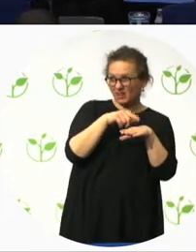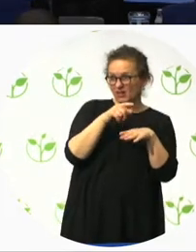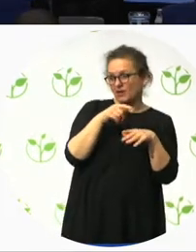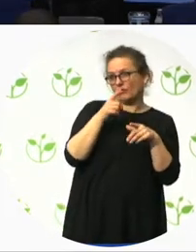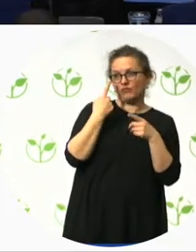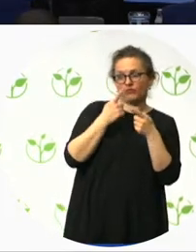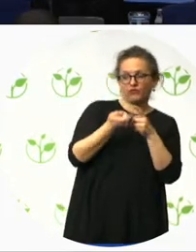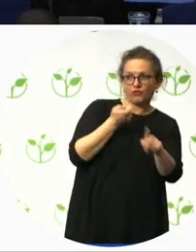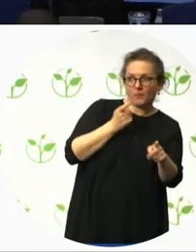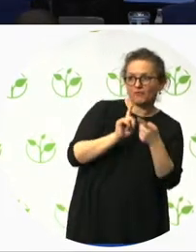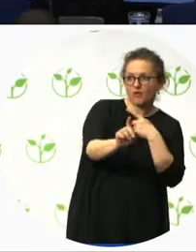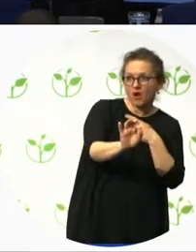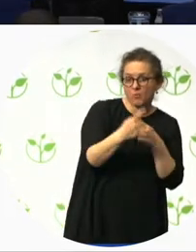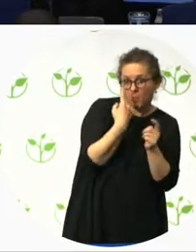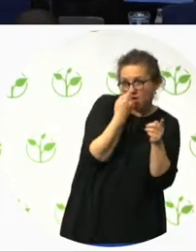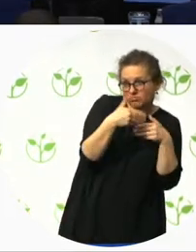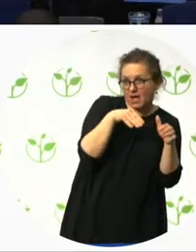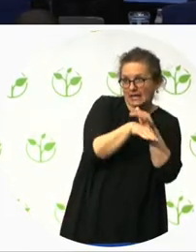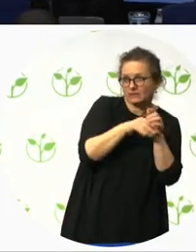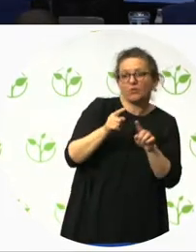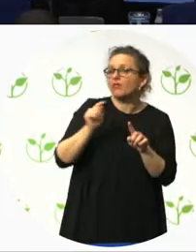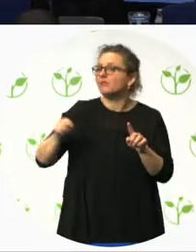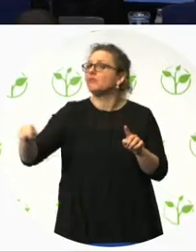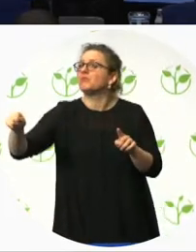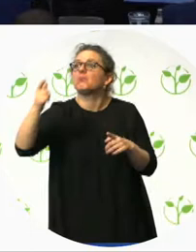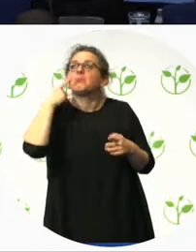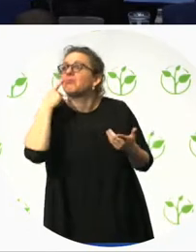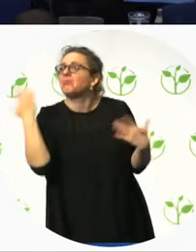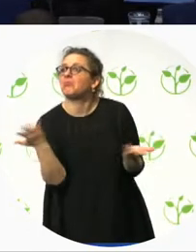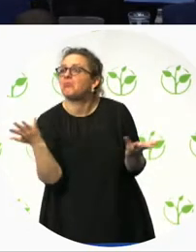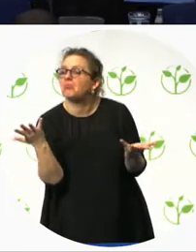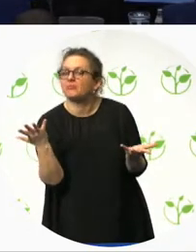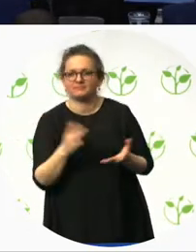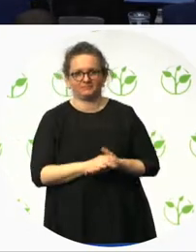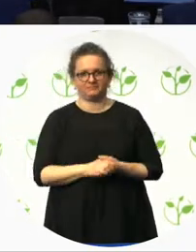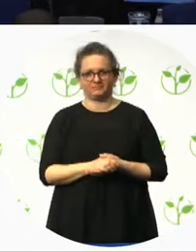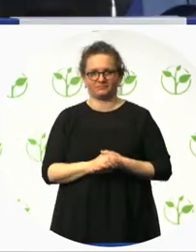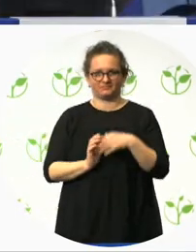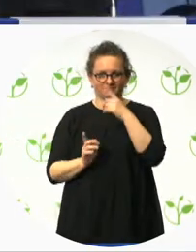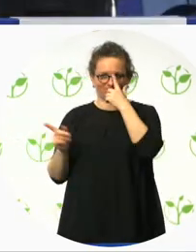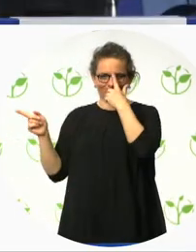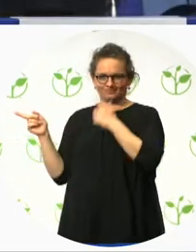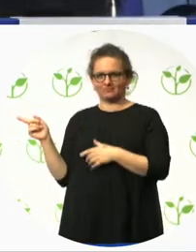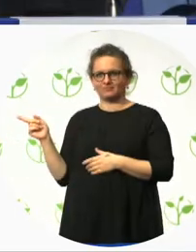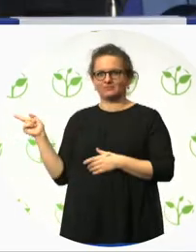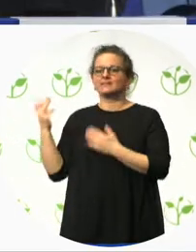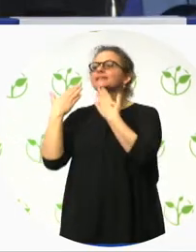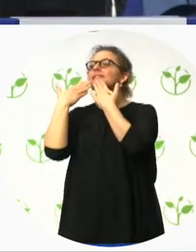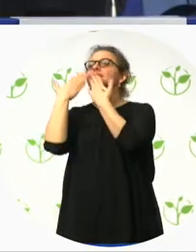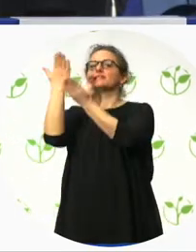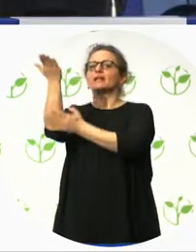Thank you very much for your words. Indeed, I think we are, in fact, making progress.